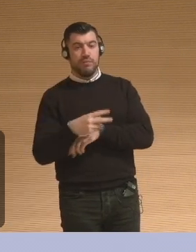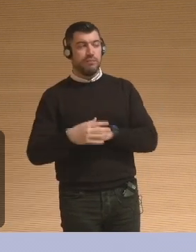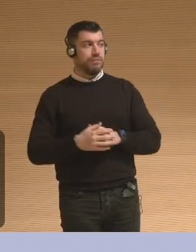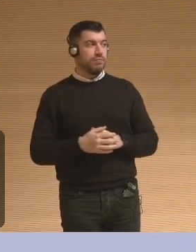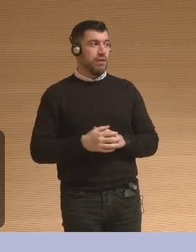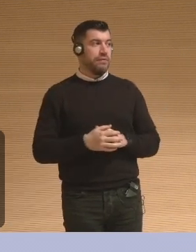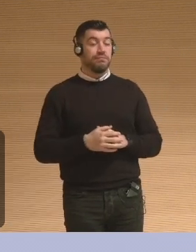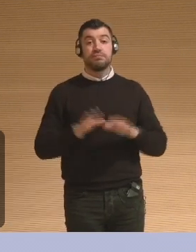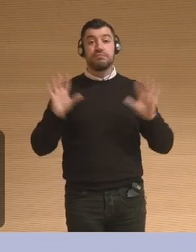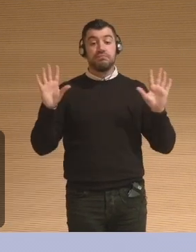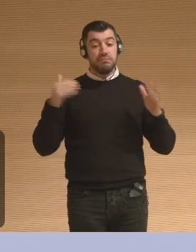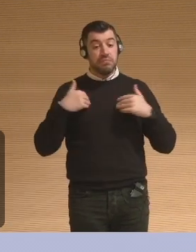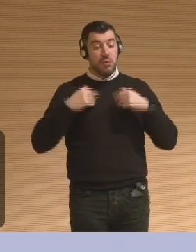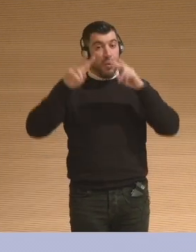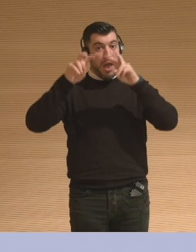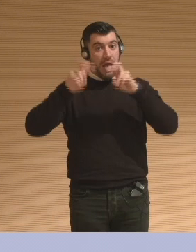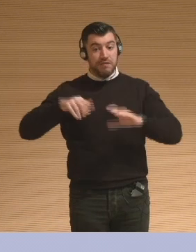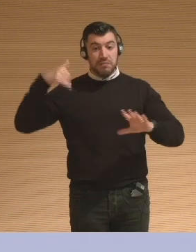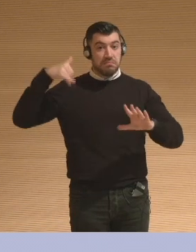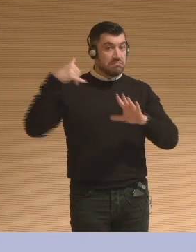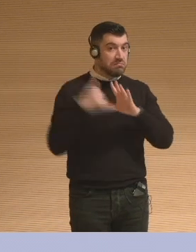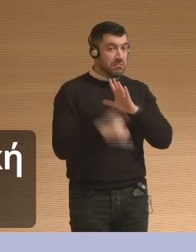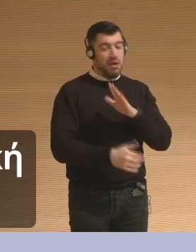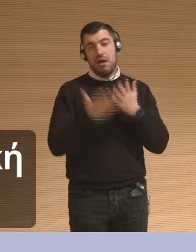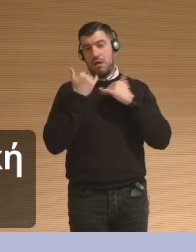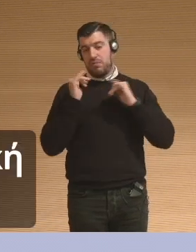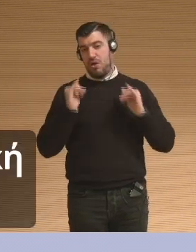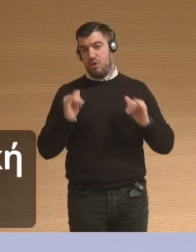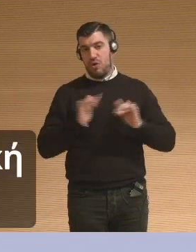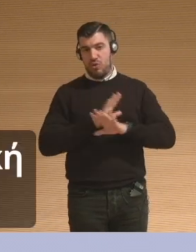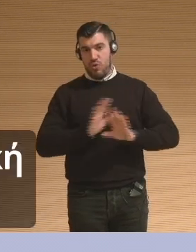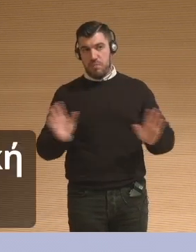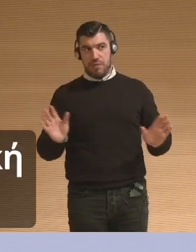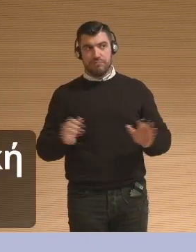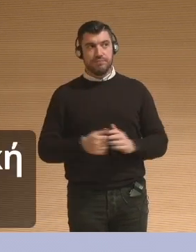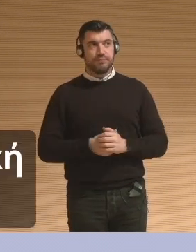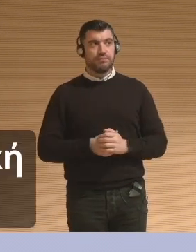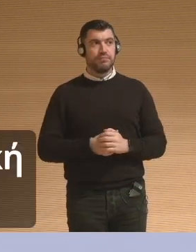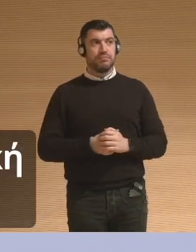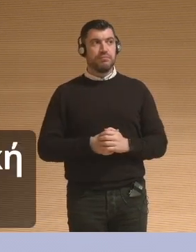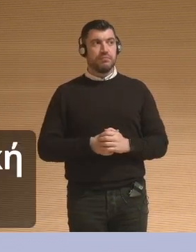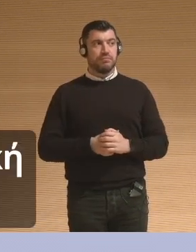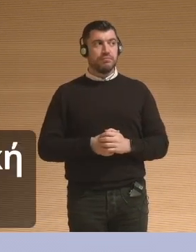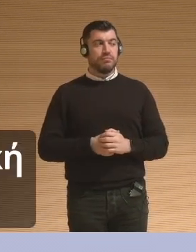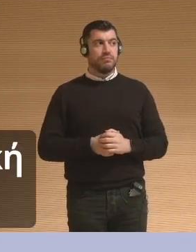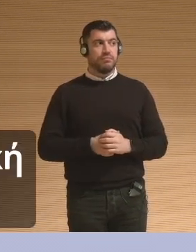tell you that the first responder, it was over a period of 15 years